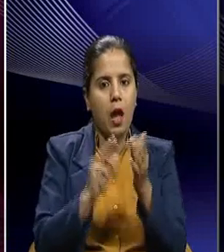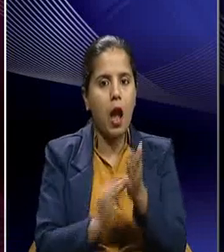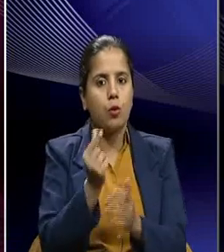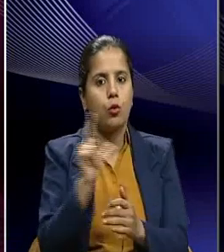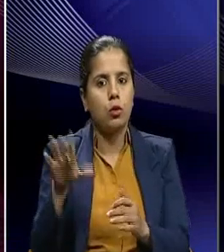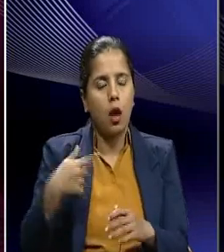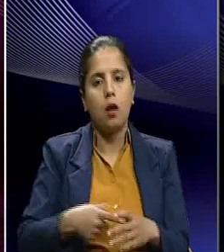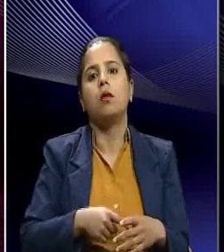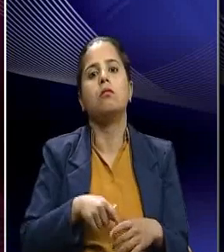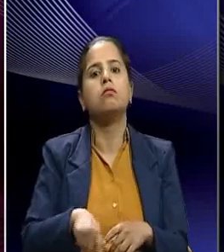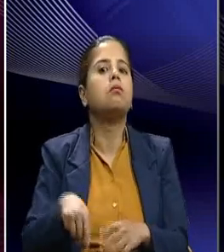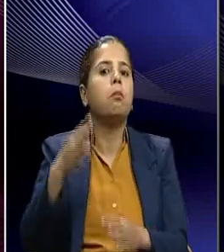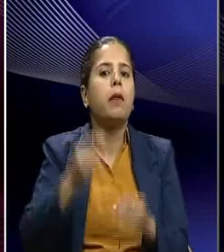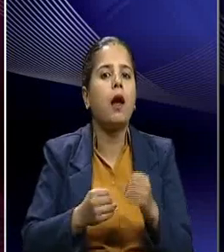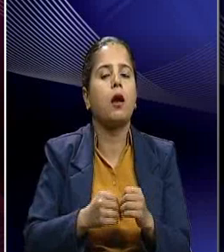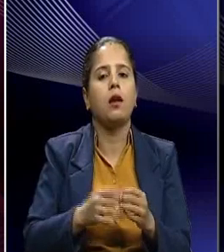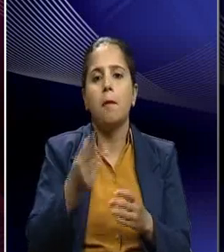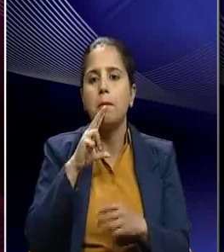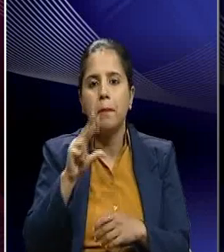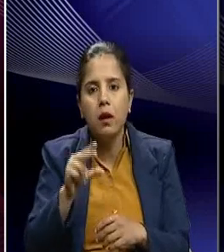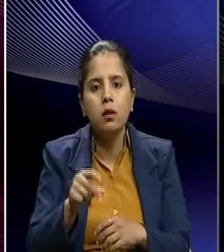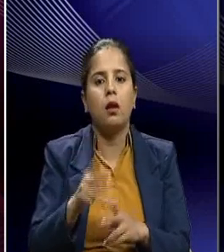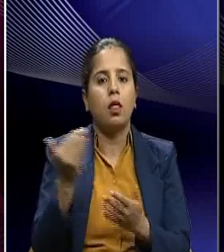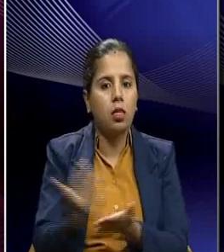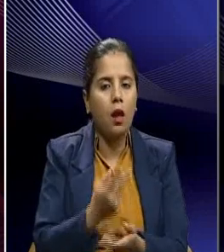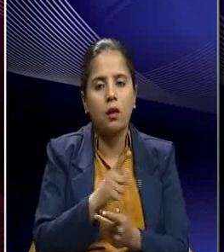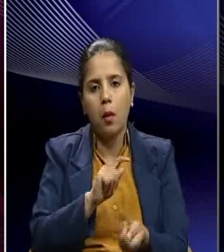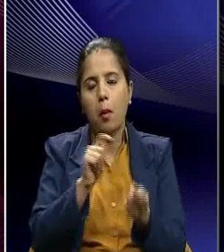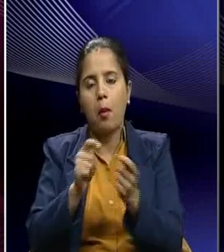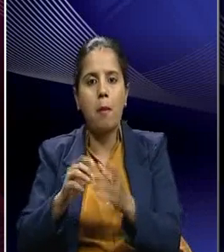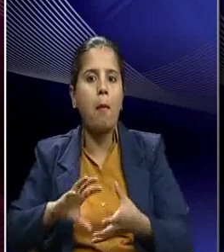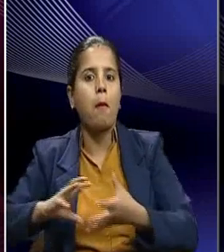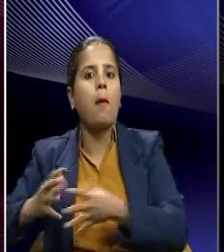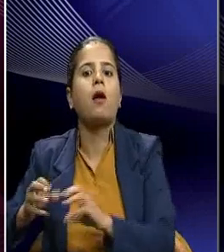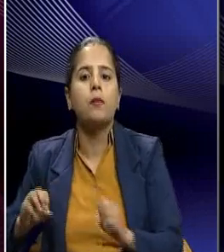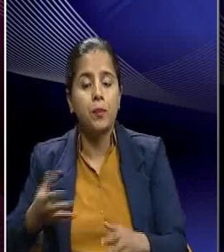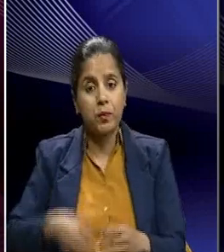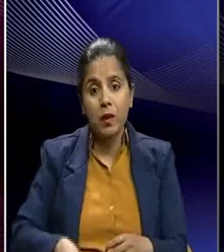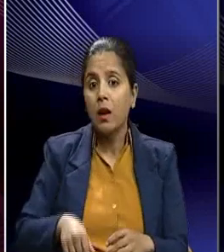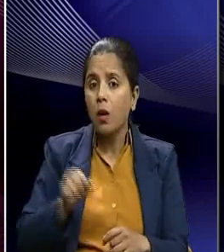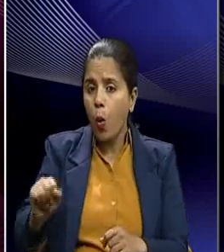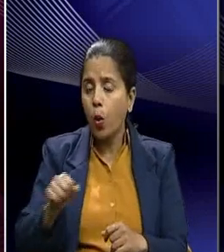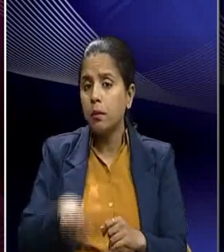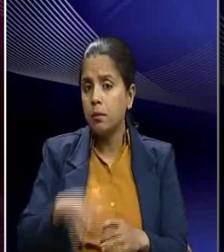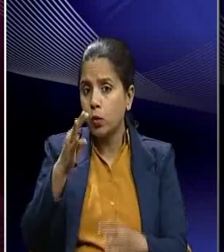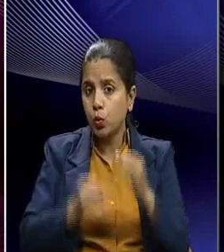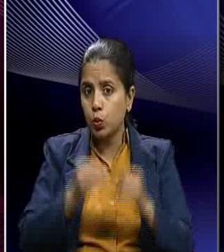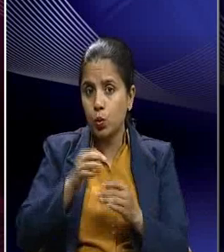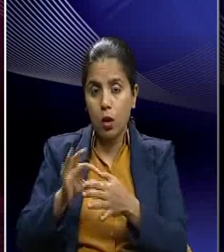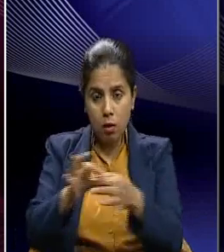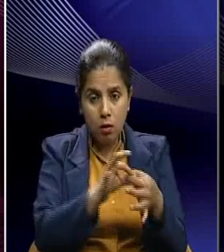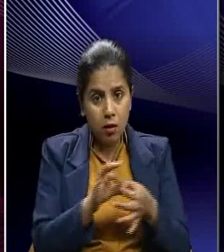revolutionized the milk So apart from this idea of milk cooperative, apart from